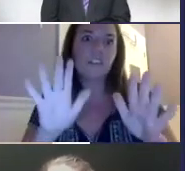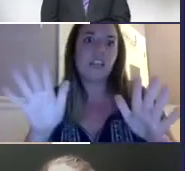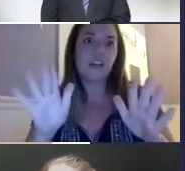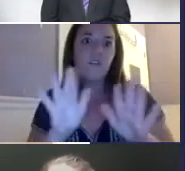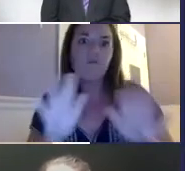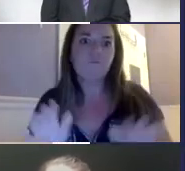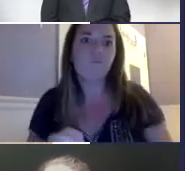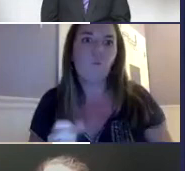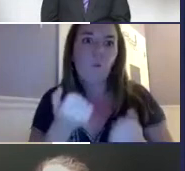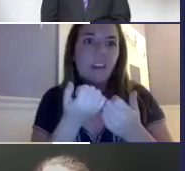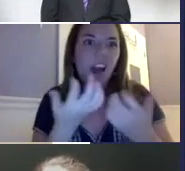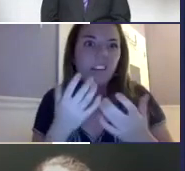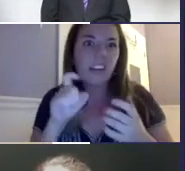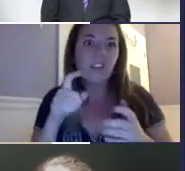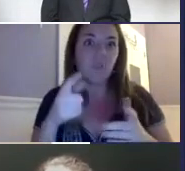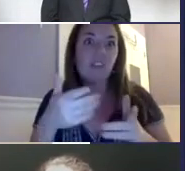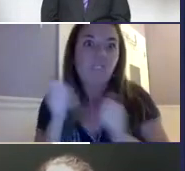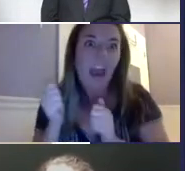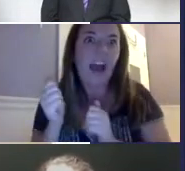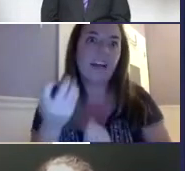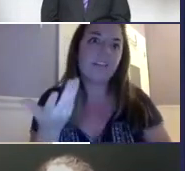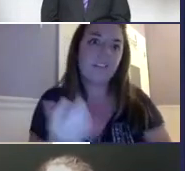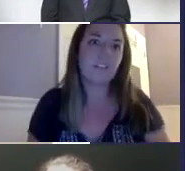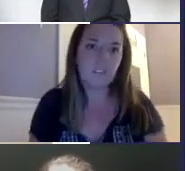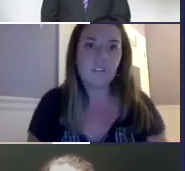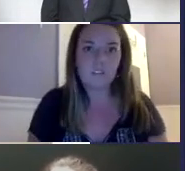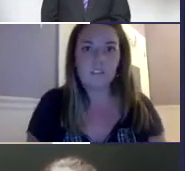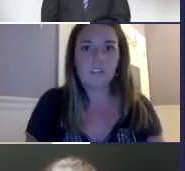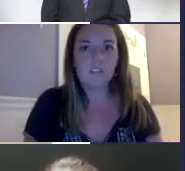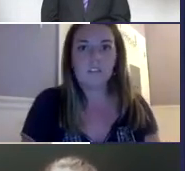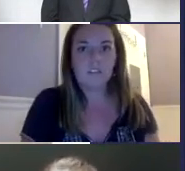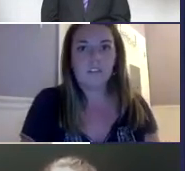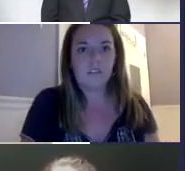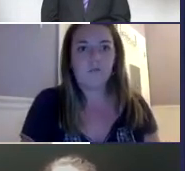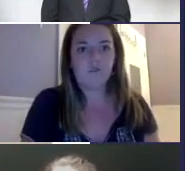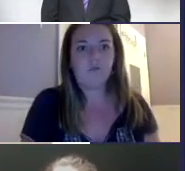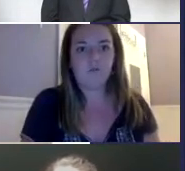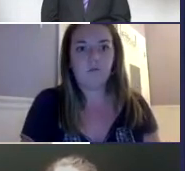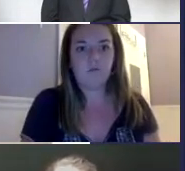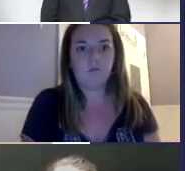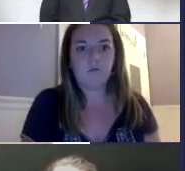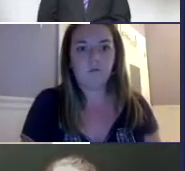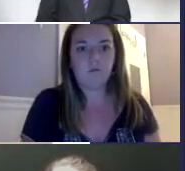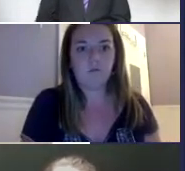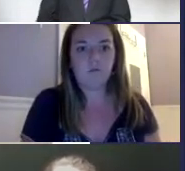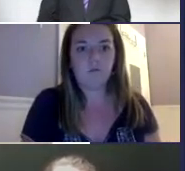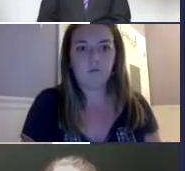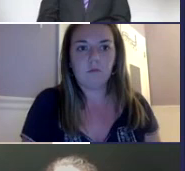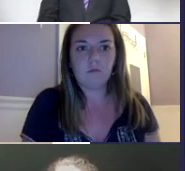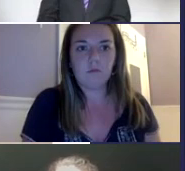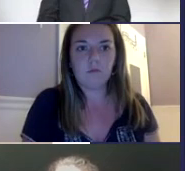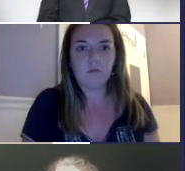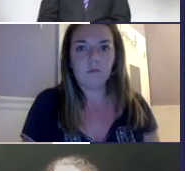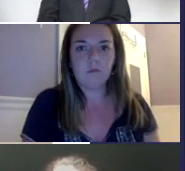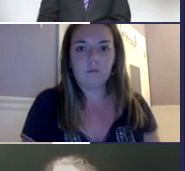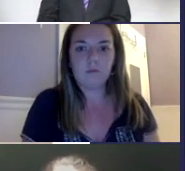like a clinic or an emergency situation where everyone needs to go quickly and be fast, sometimes an interpreter can be very beneficial